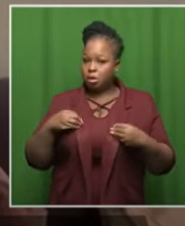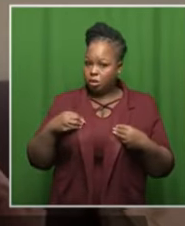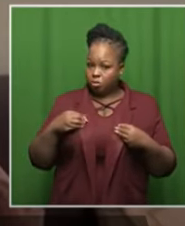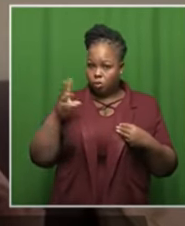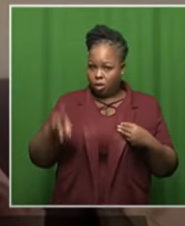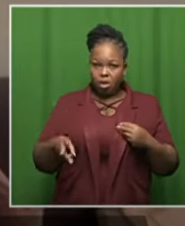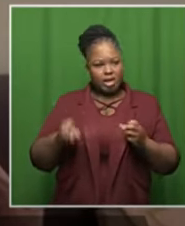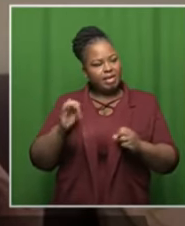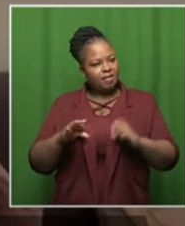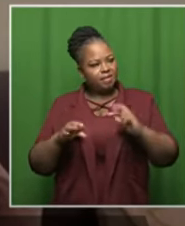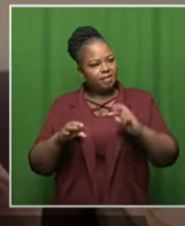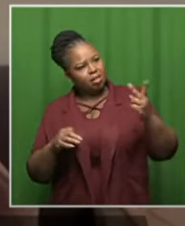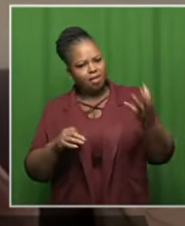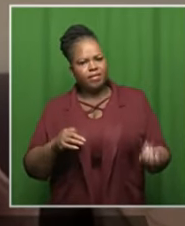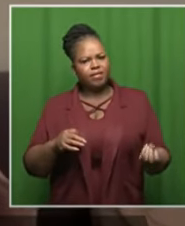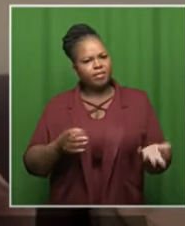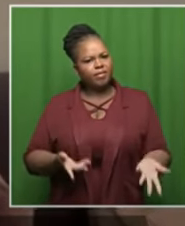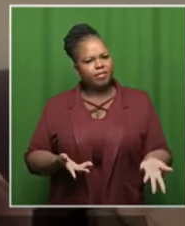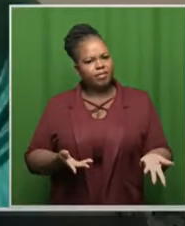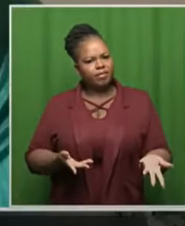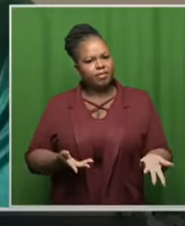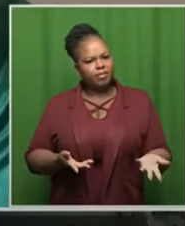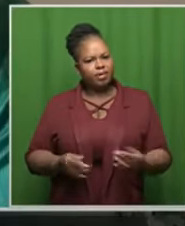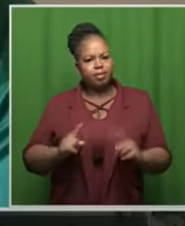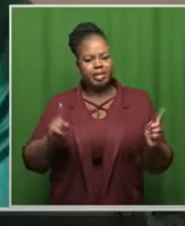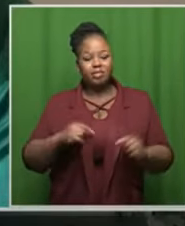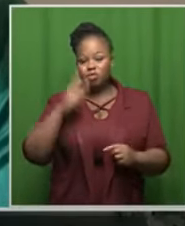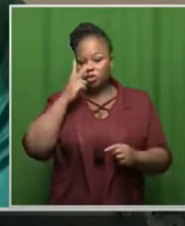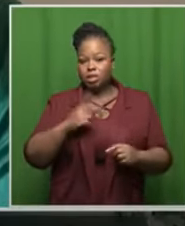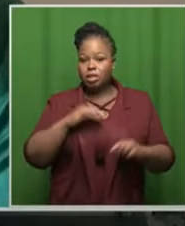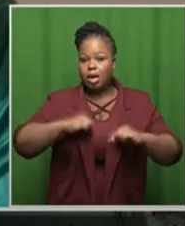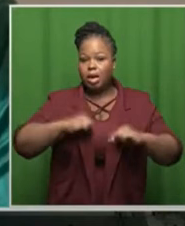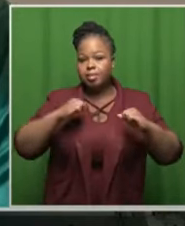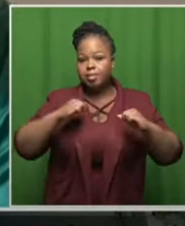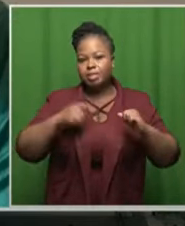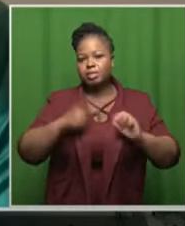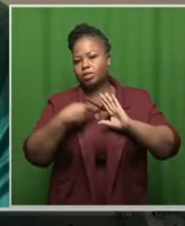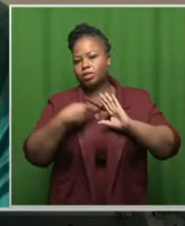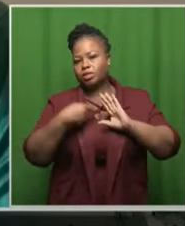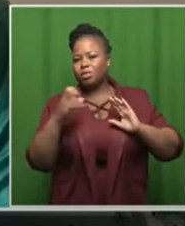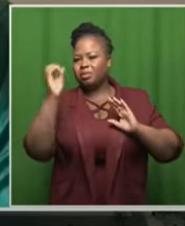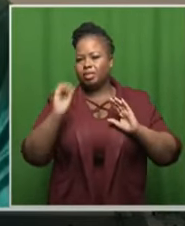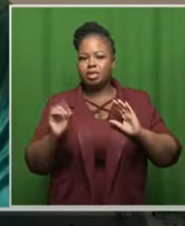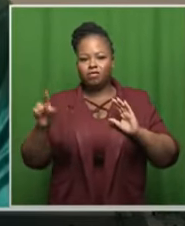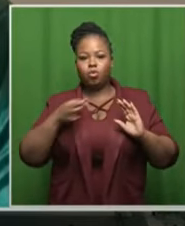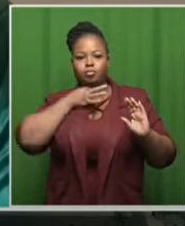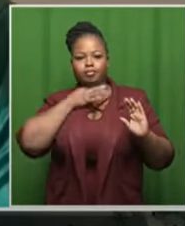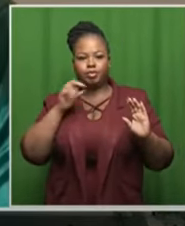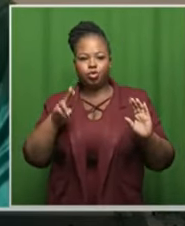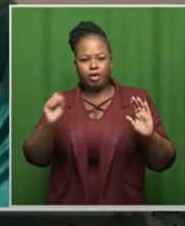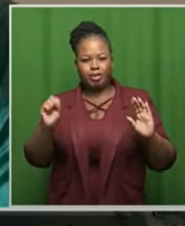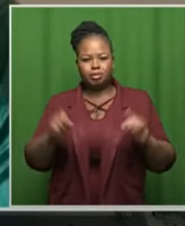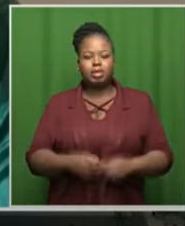in that deal well if you just look at the acoly deal minister mckenzie if you look at what happened with uh